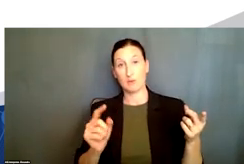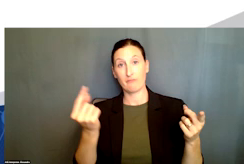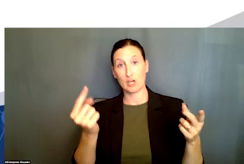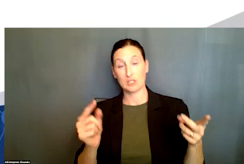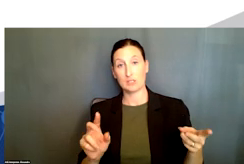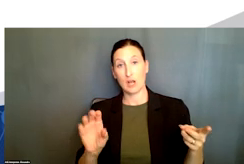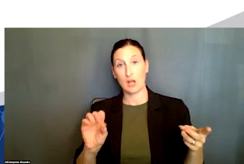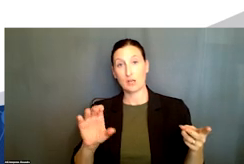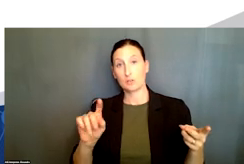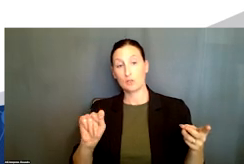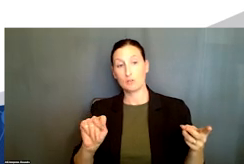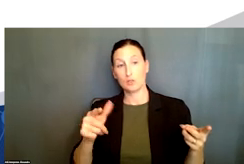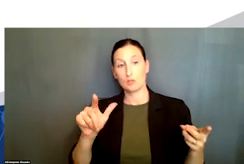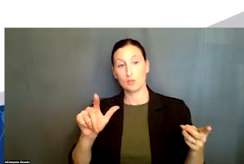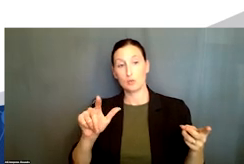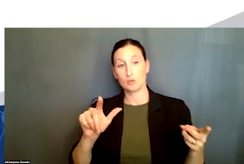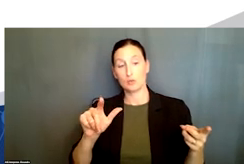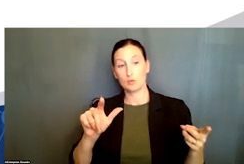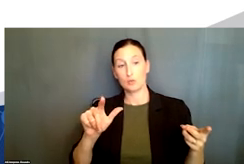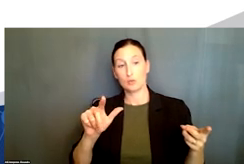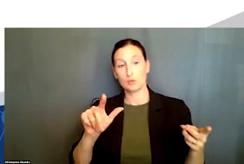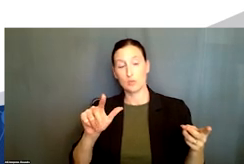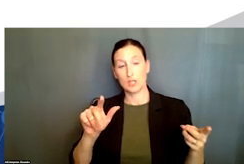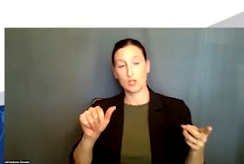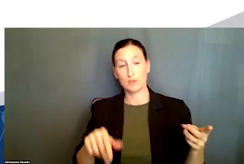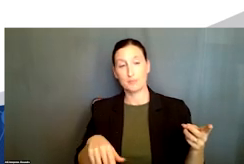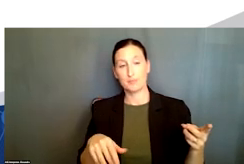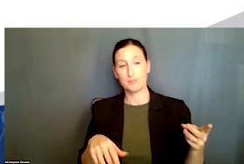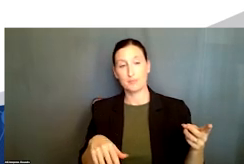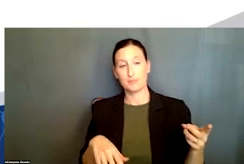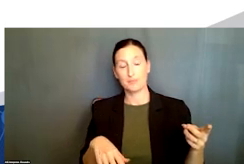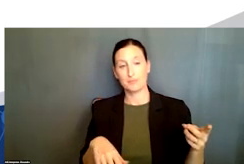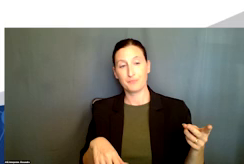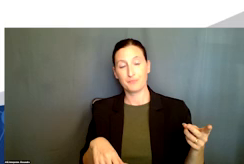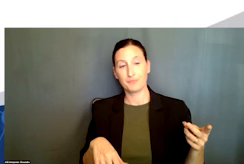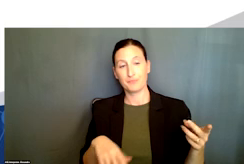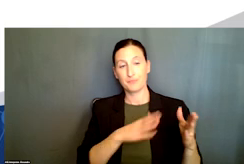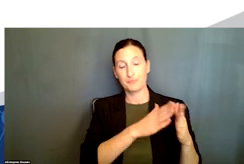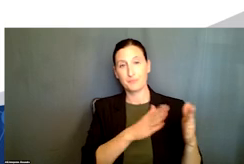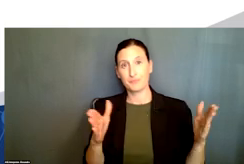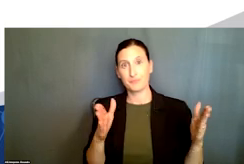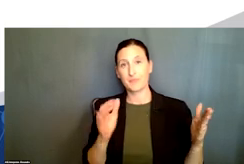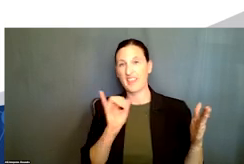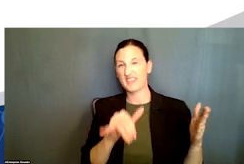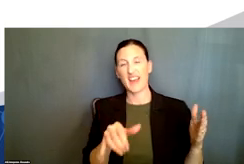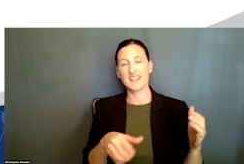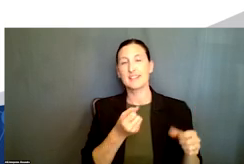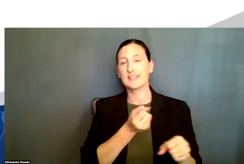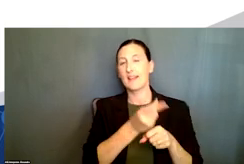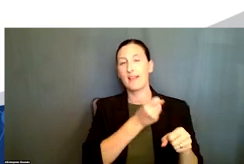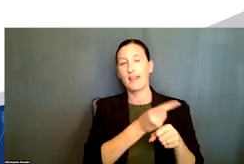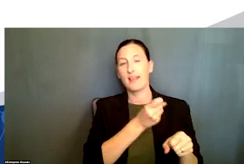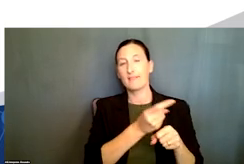2023. That passed already, but that is the same period every year. The same for the medium